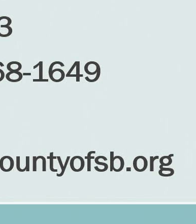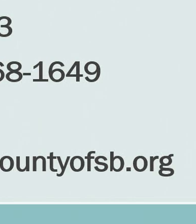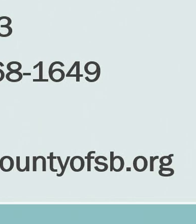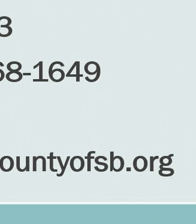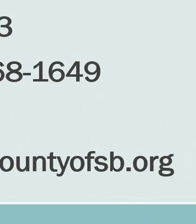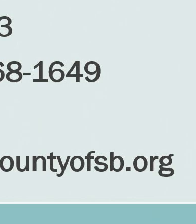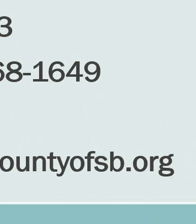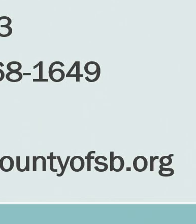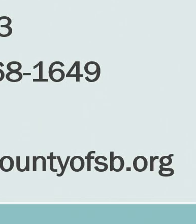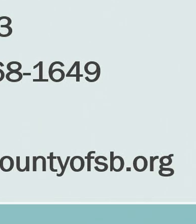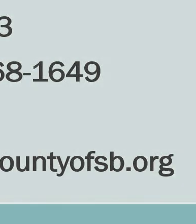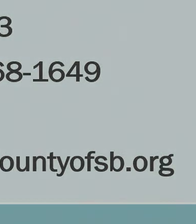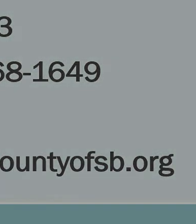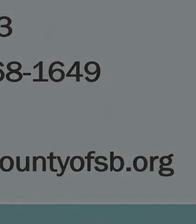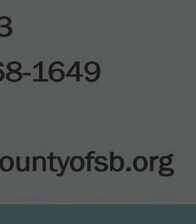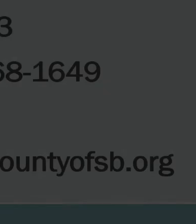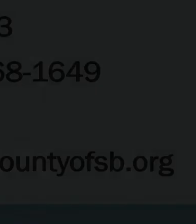you you you